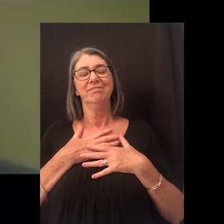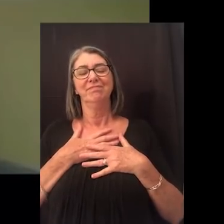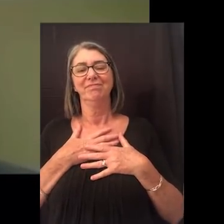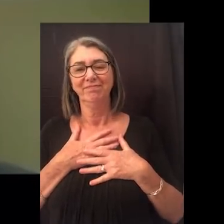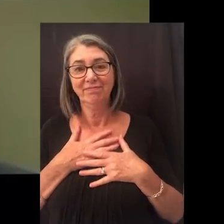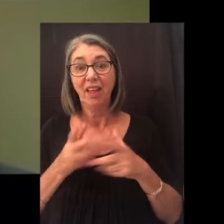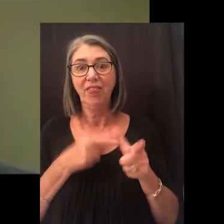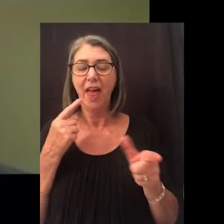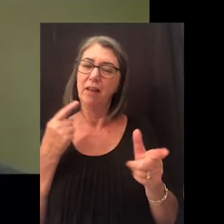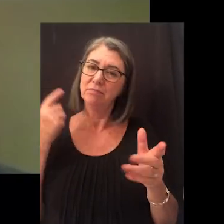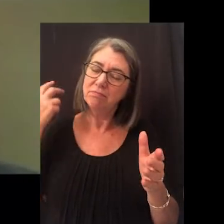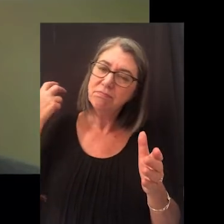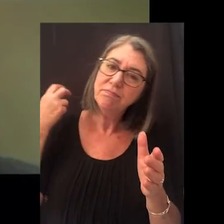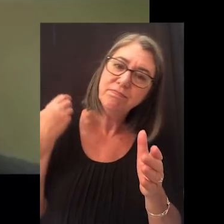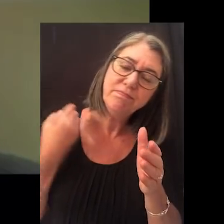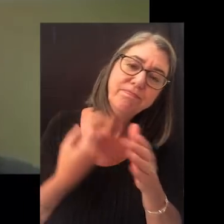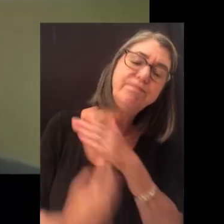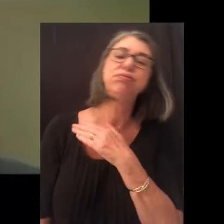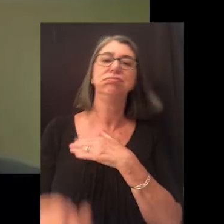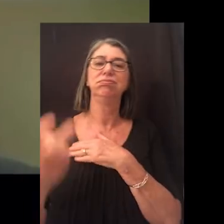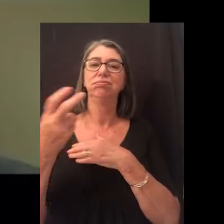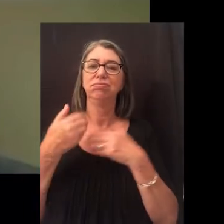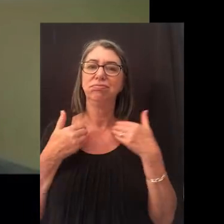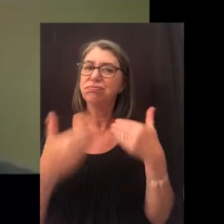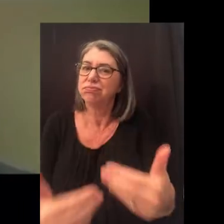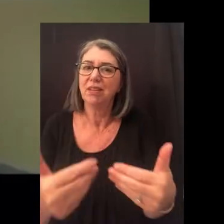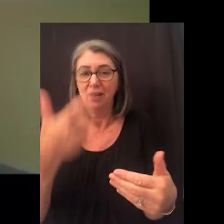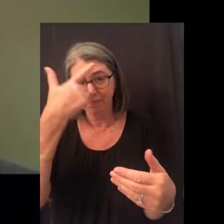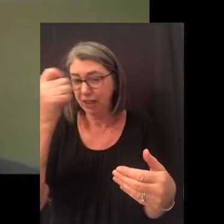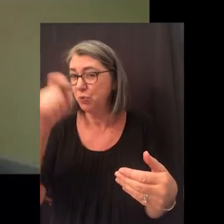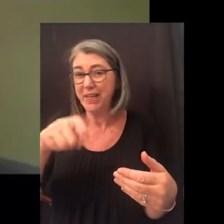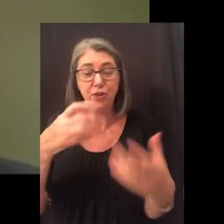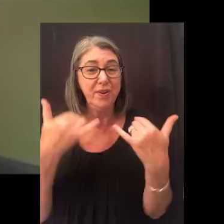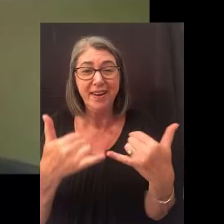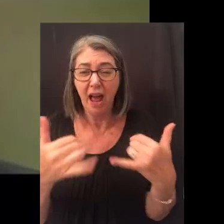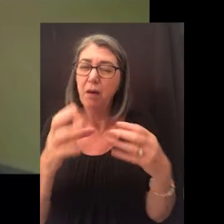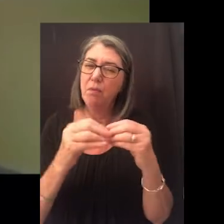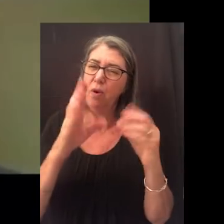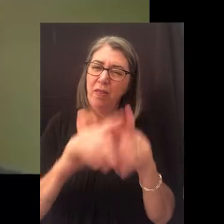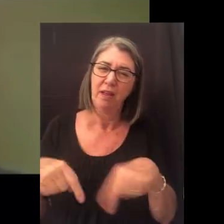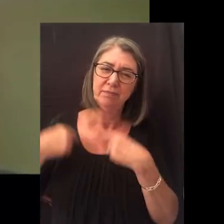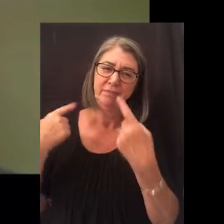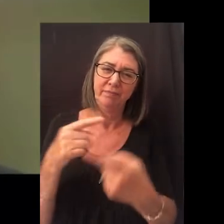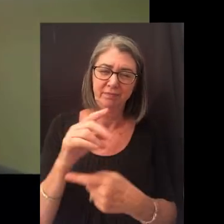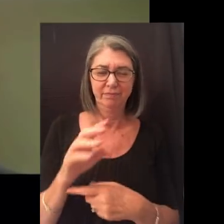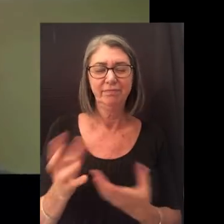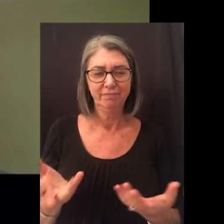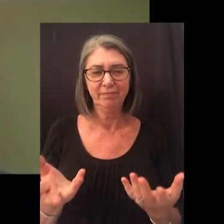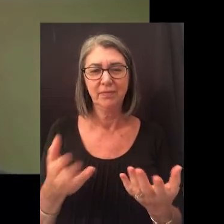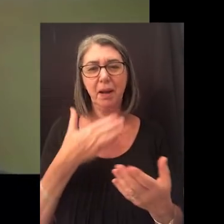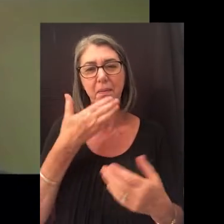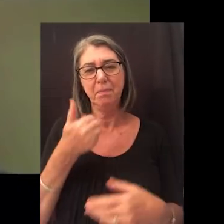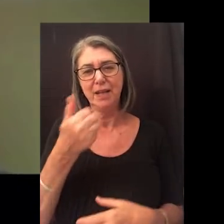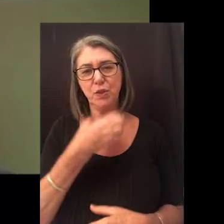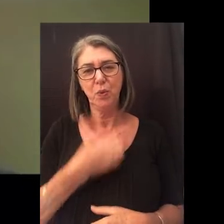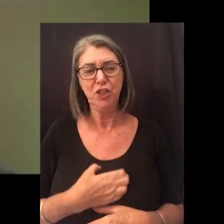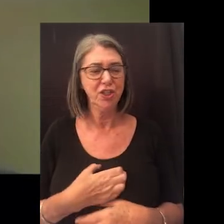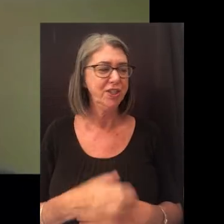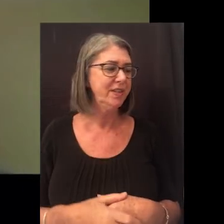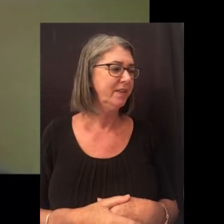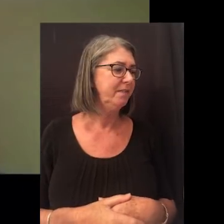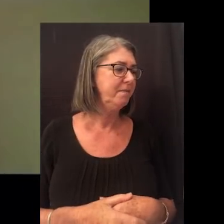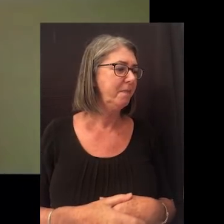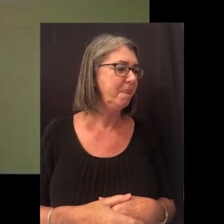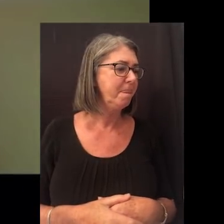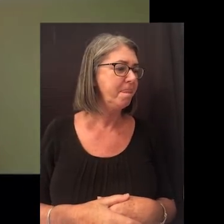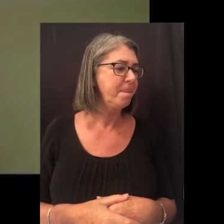bask in it. Then hit the ground running, because we need you. Now more than ever. Best